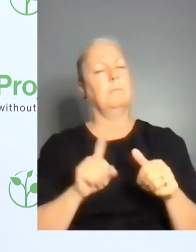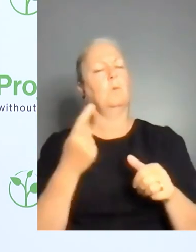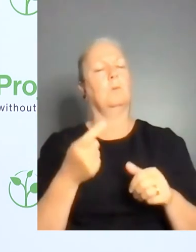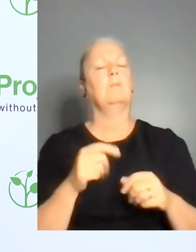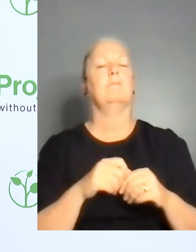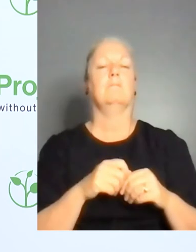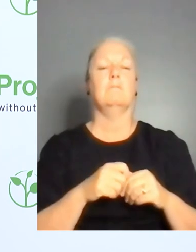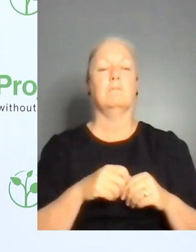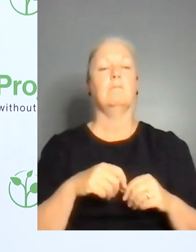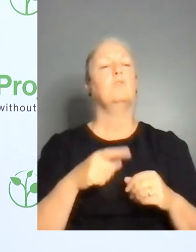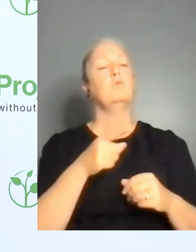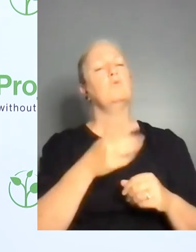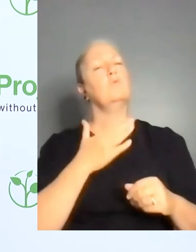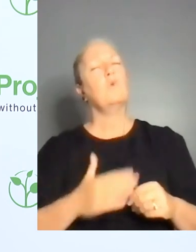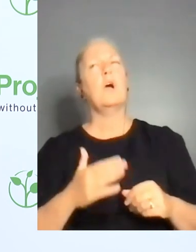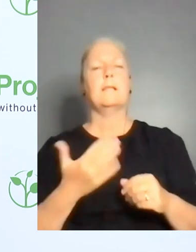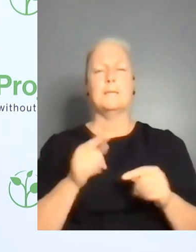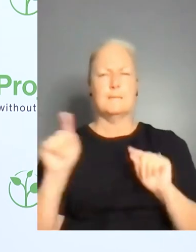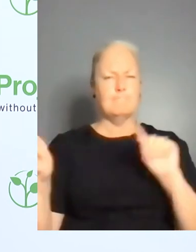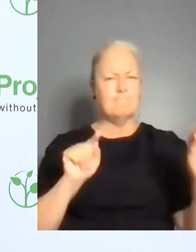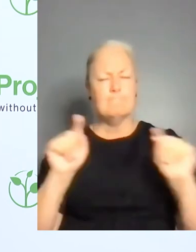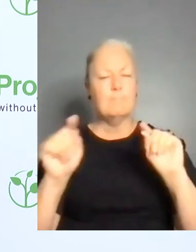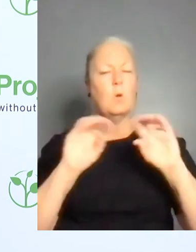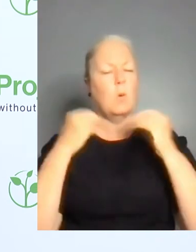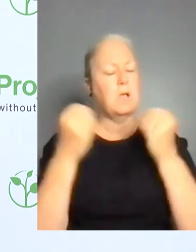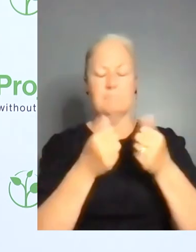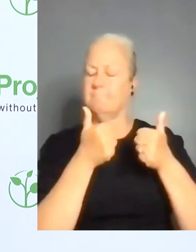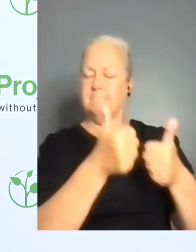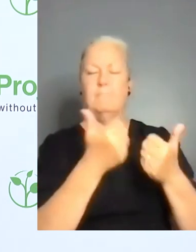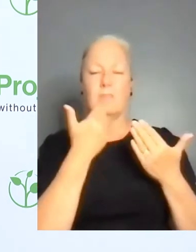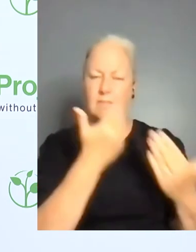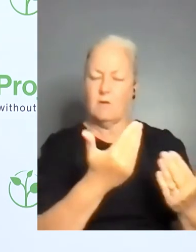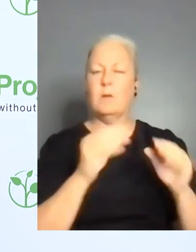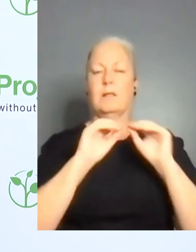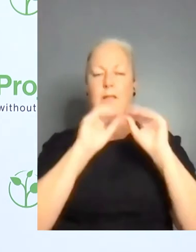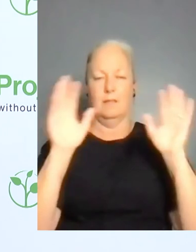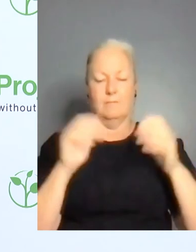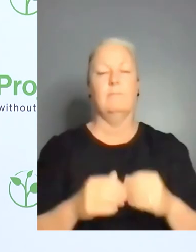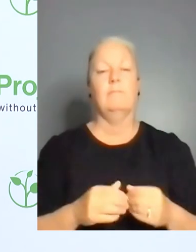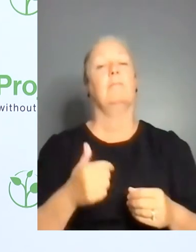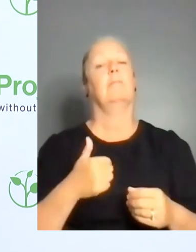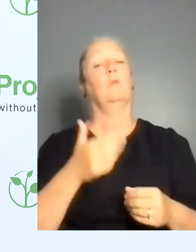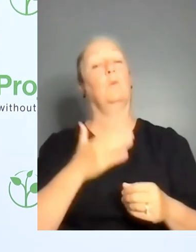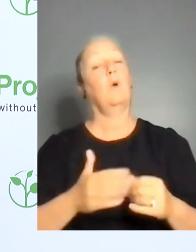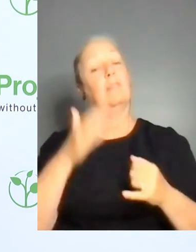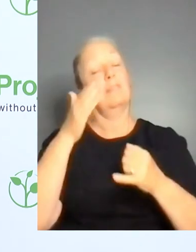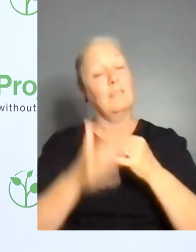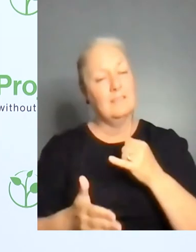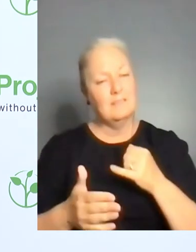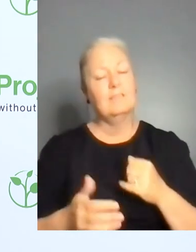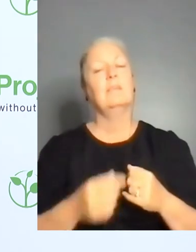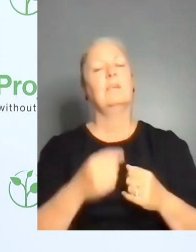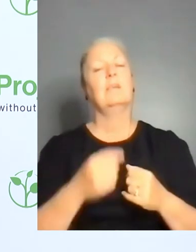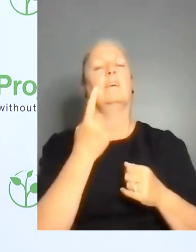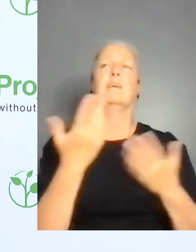would be looking for. Now let's finish this interesting session with a concrete call to action. So